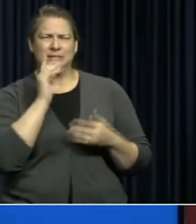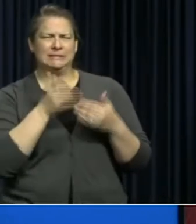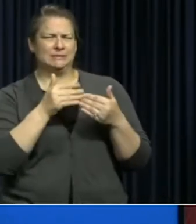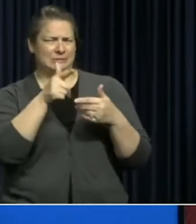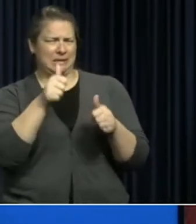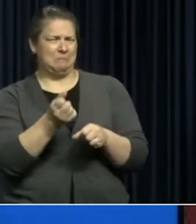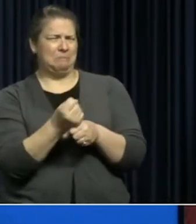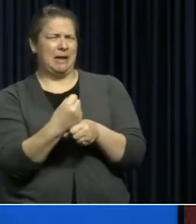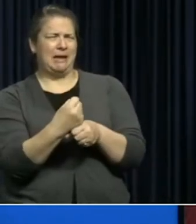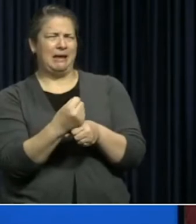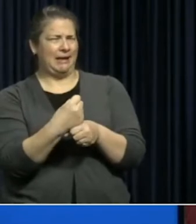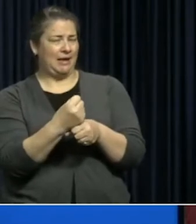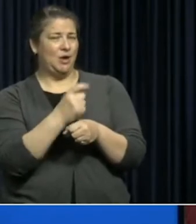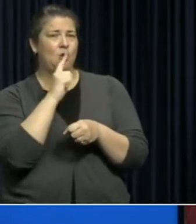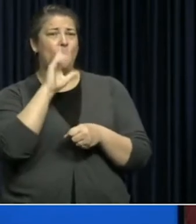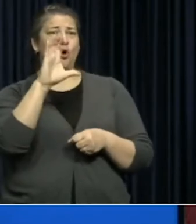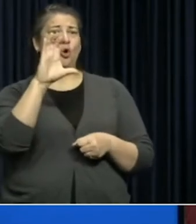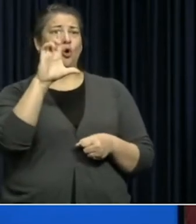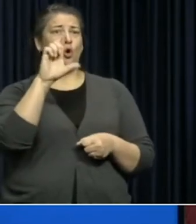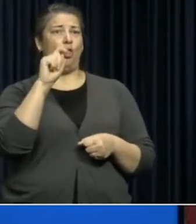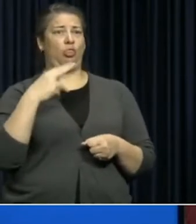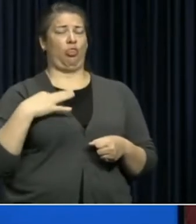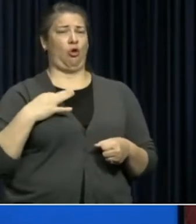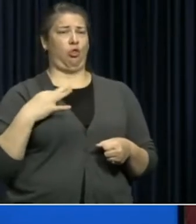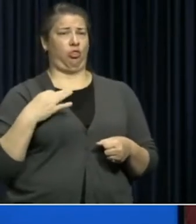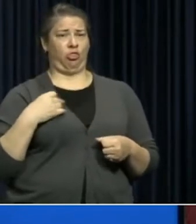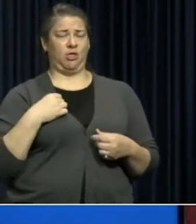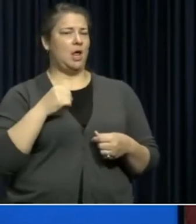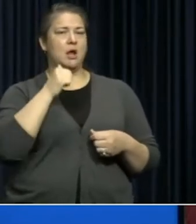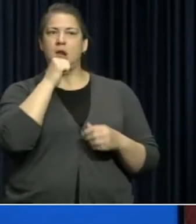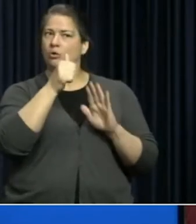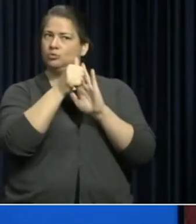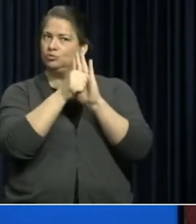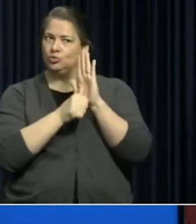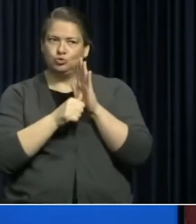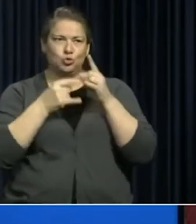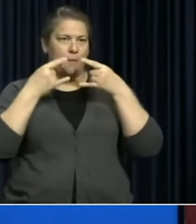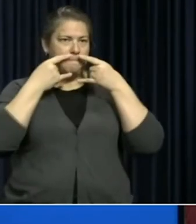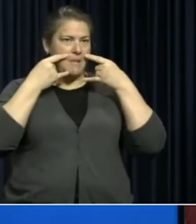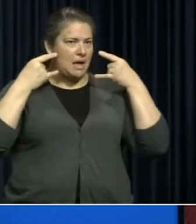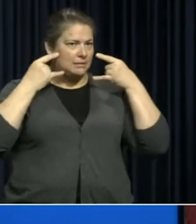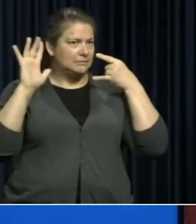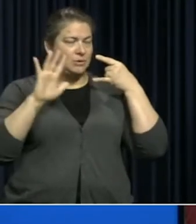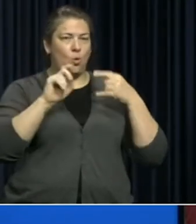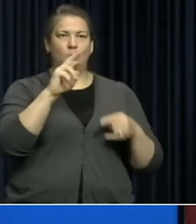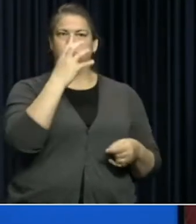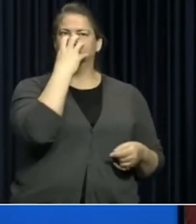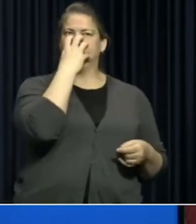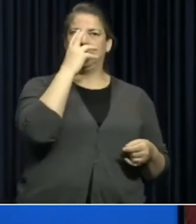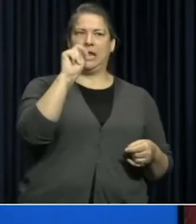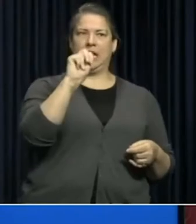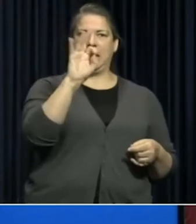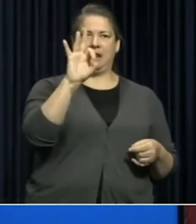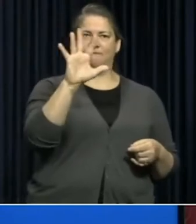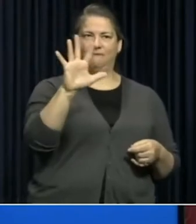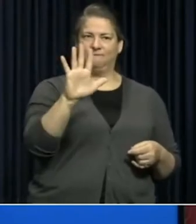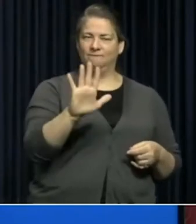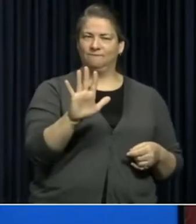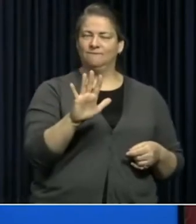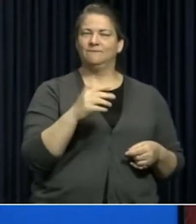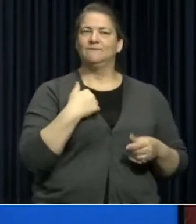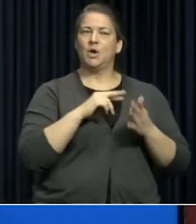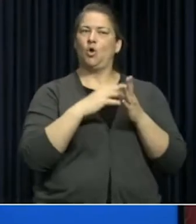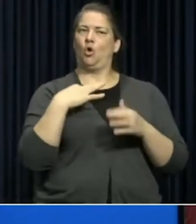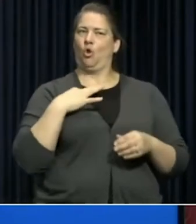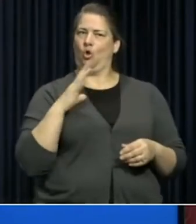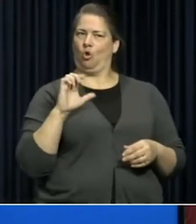one. I mean, we're talking about cloth masks, not surgical masks or N95 masks for folks. And after the video, I'm going to ask